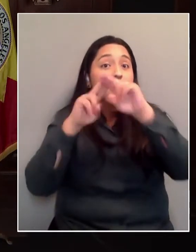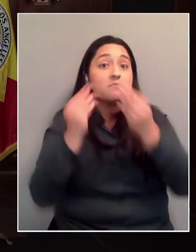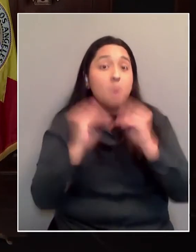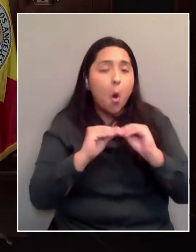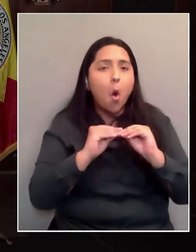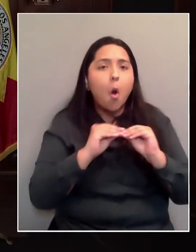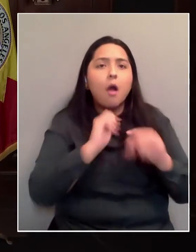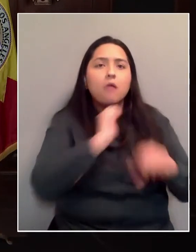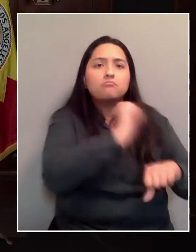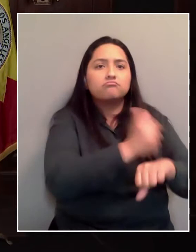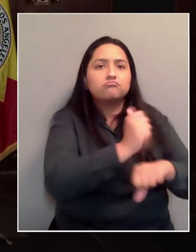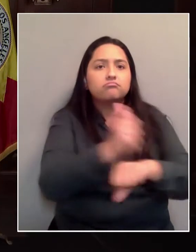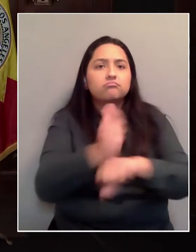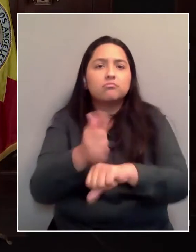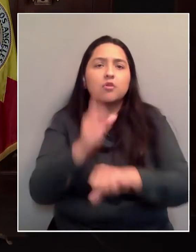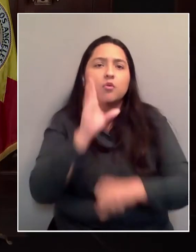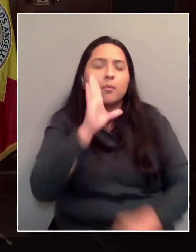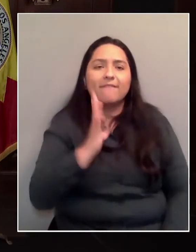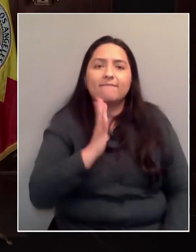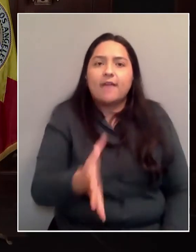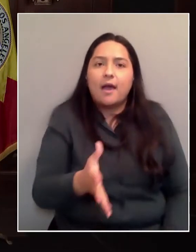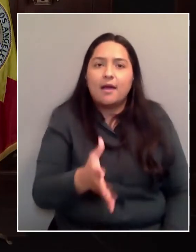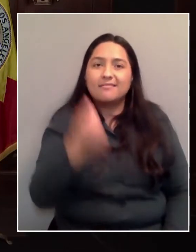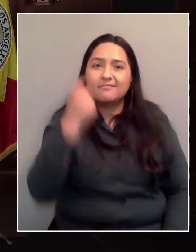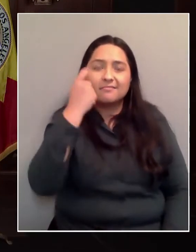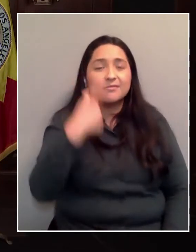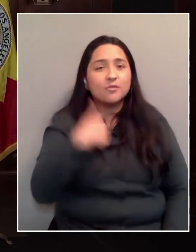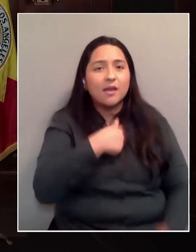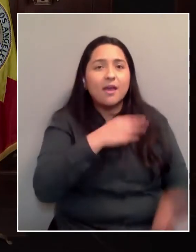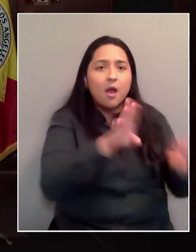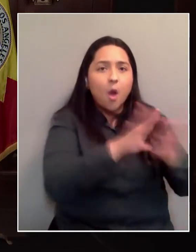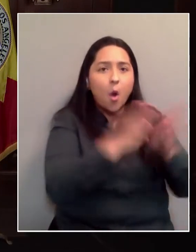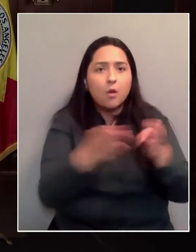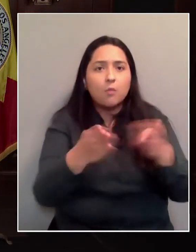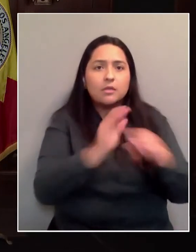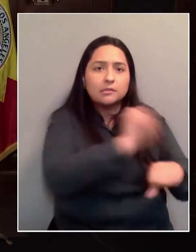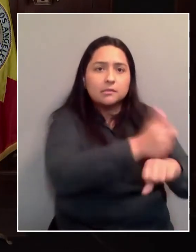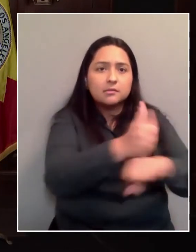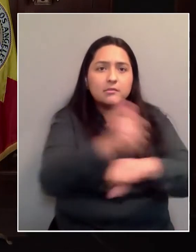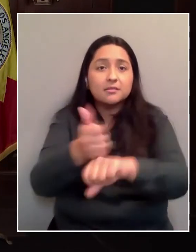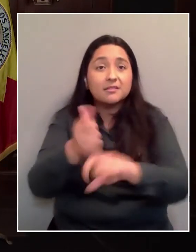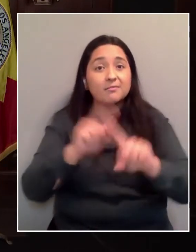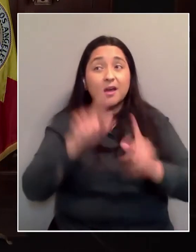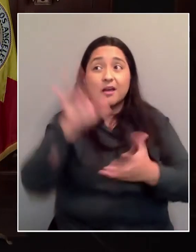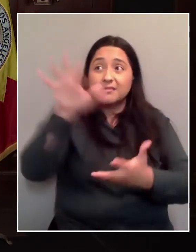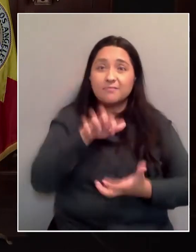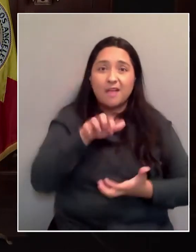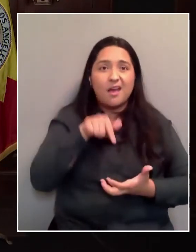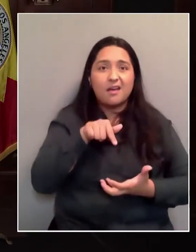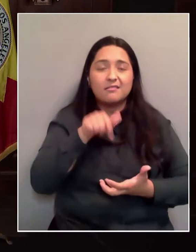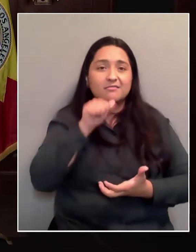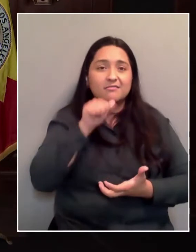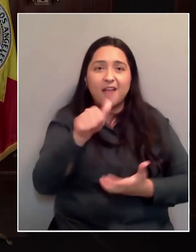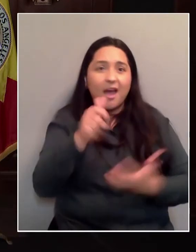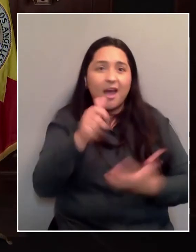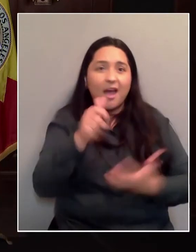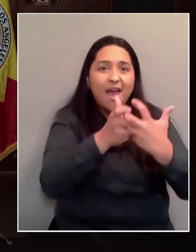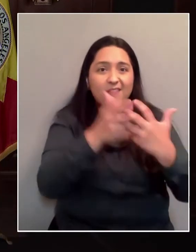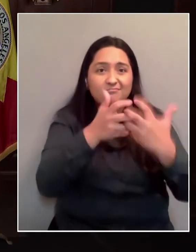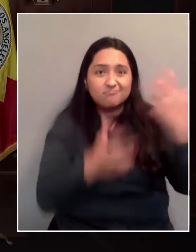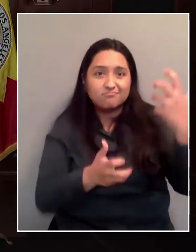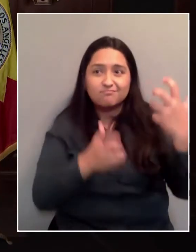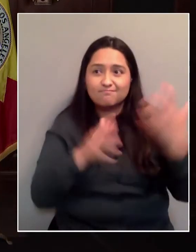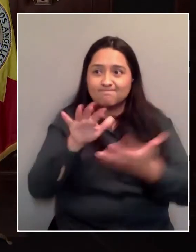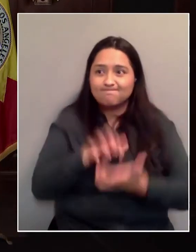so many places without the supply matching that, that yes, you're seeing some of the core places, no pun intended, like ours and the